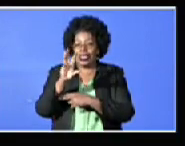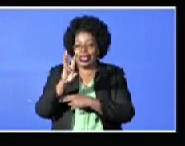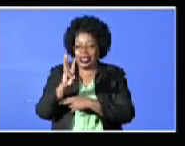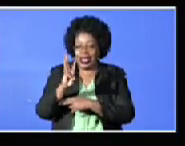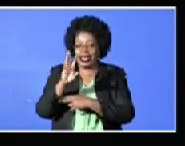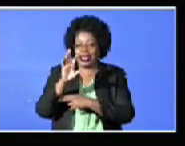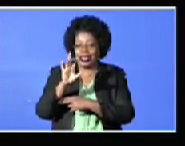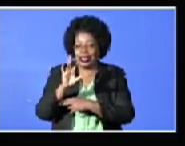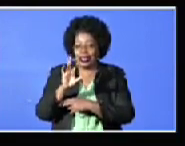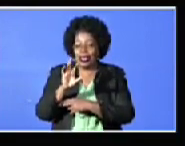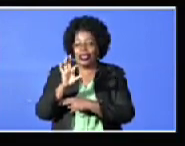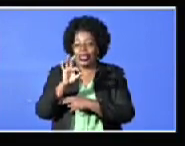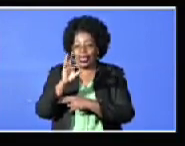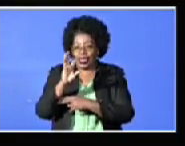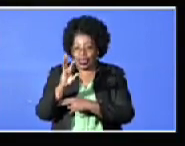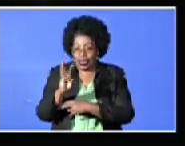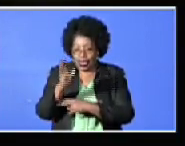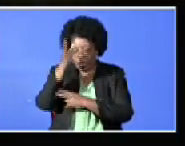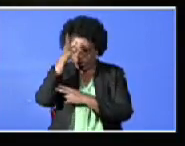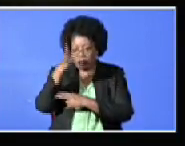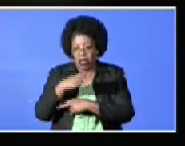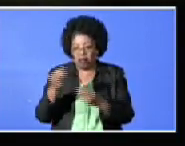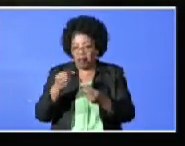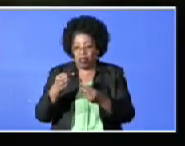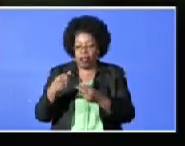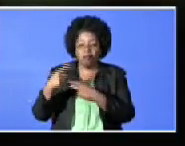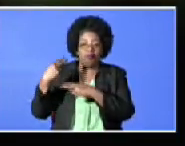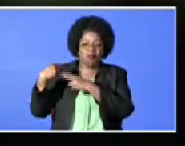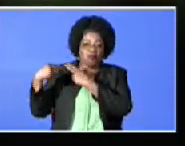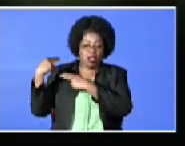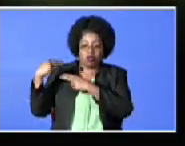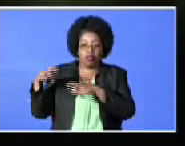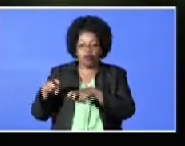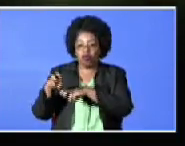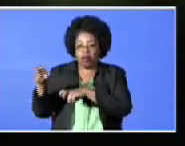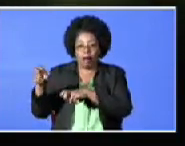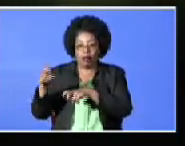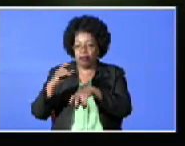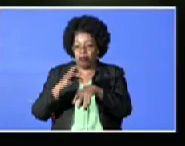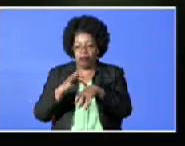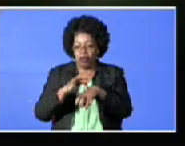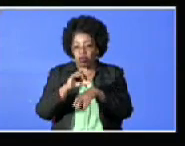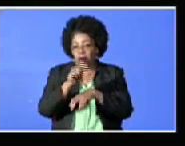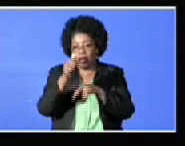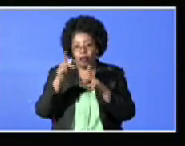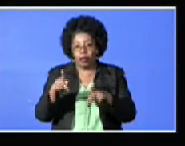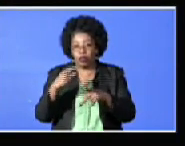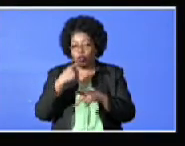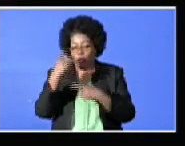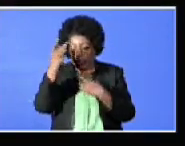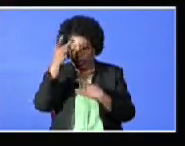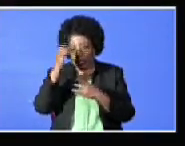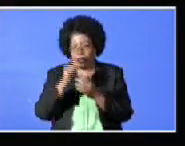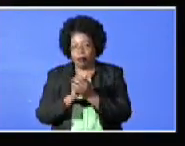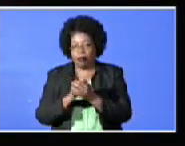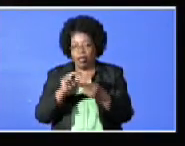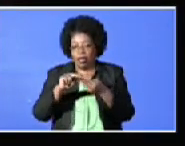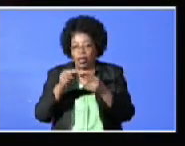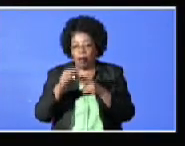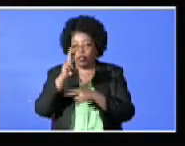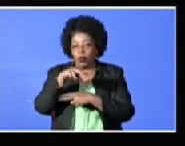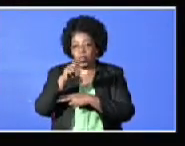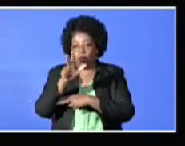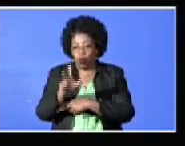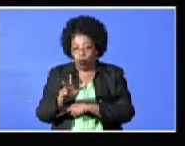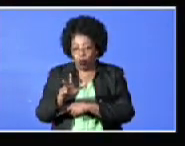-year-old male with no history of travel and no direct link to other cases and remains hospitalized. COVID-19 case number